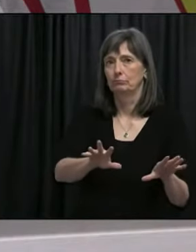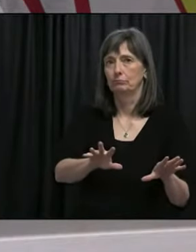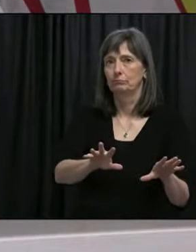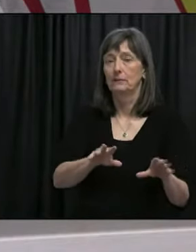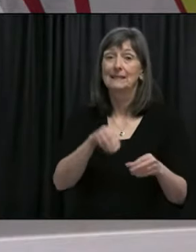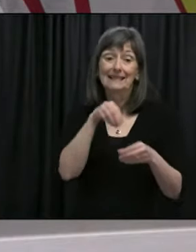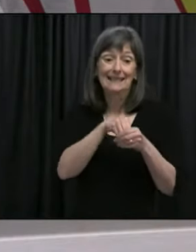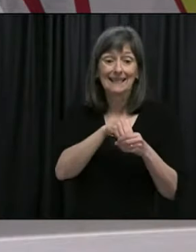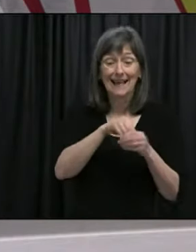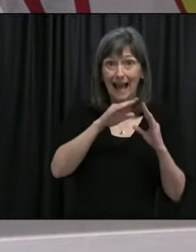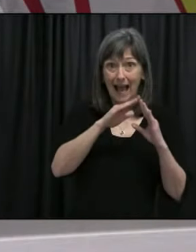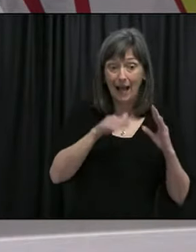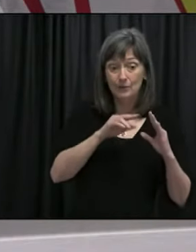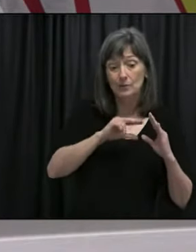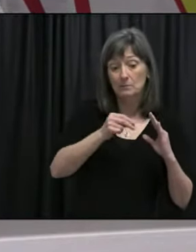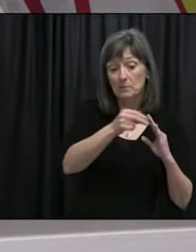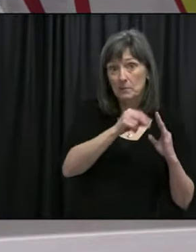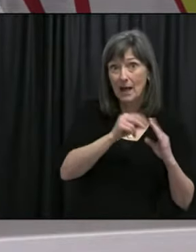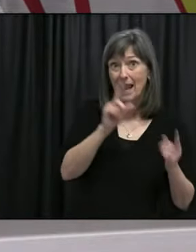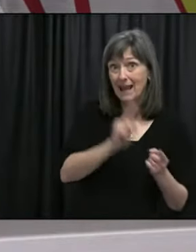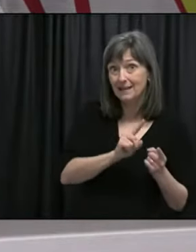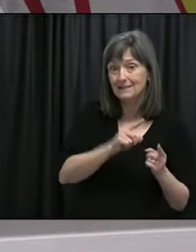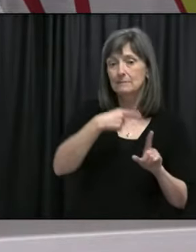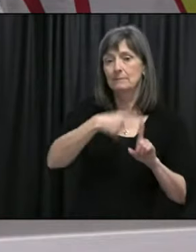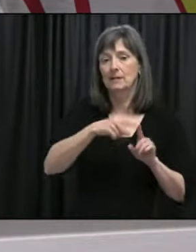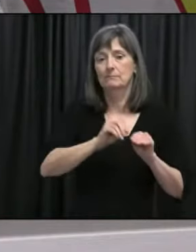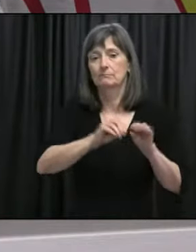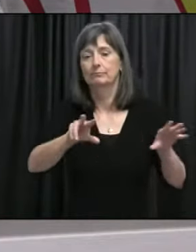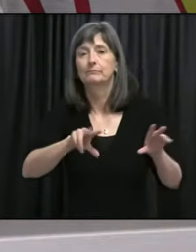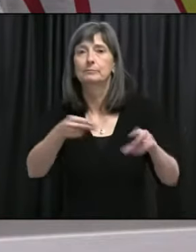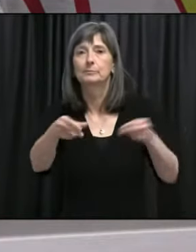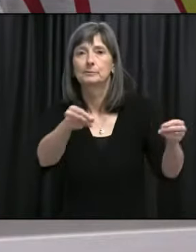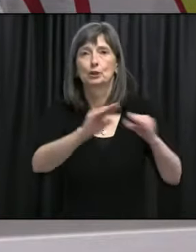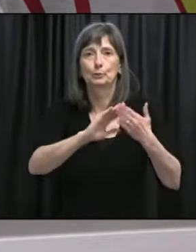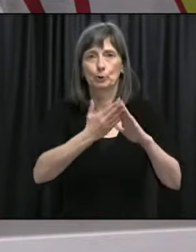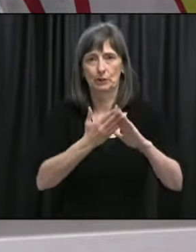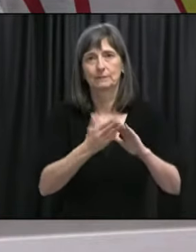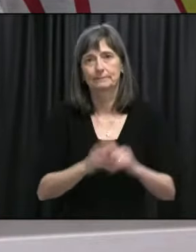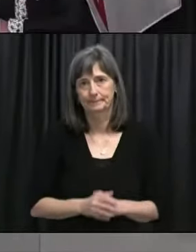households and to the community. So we're focusing on that right now.